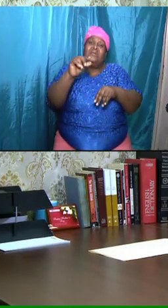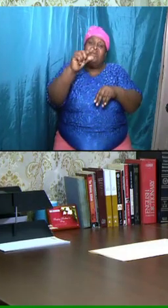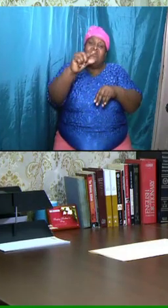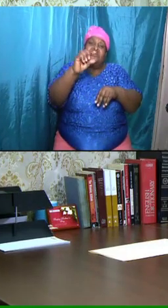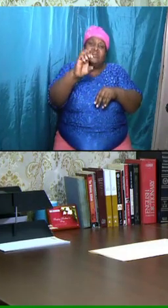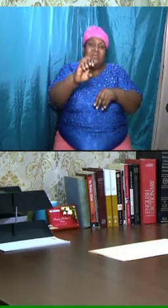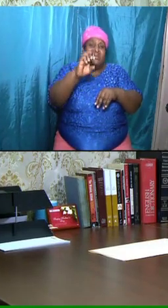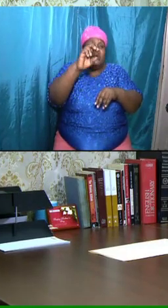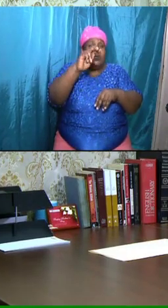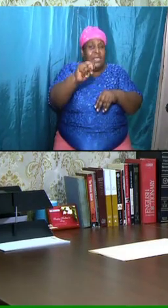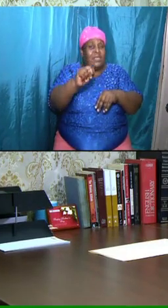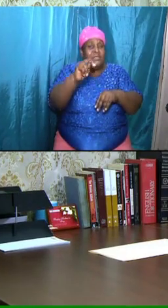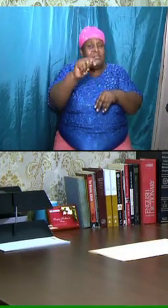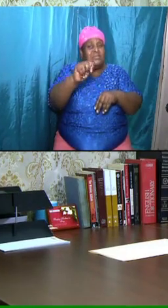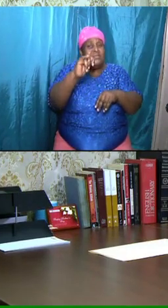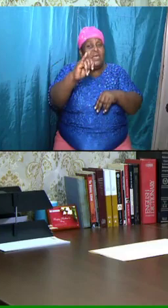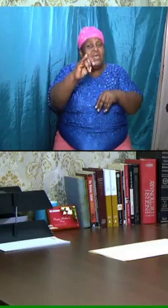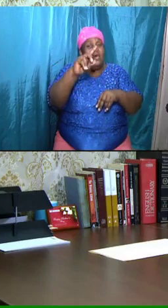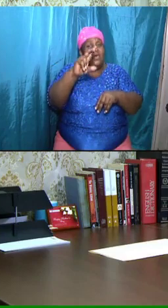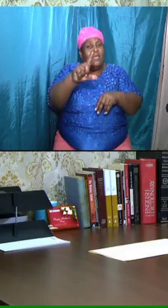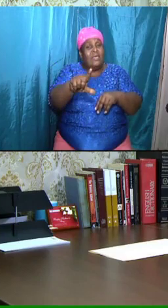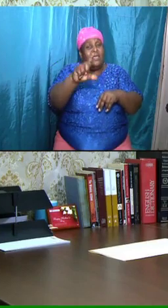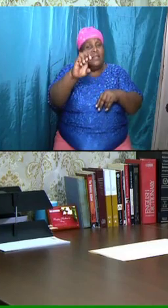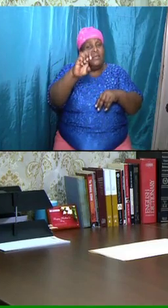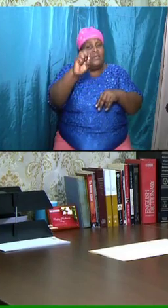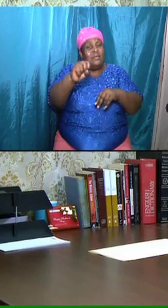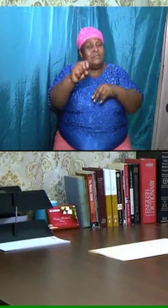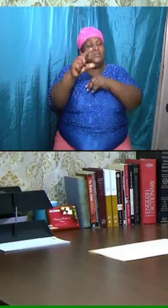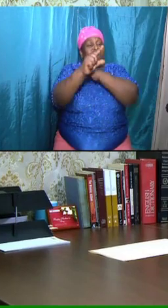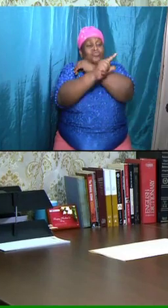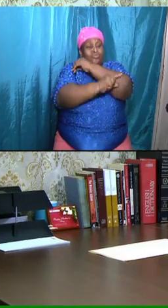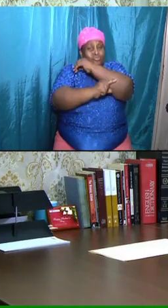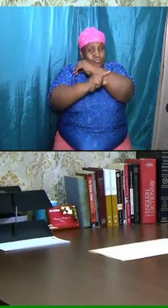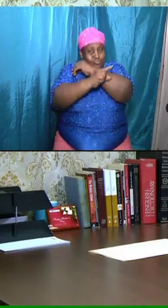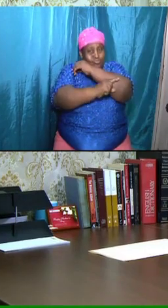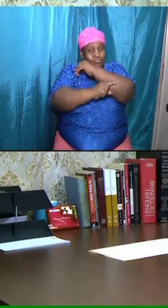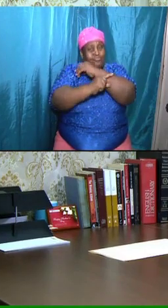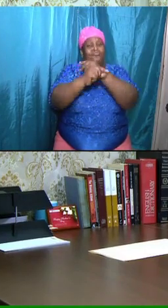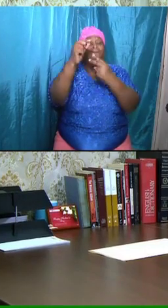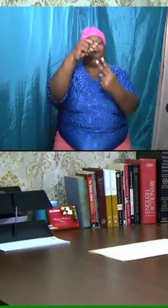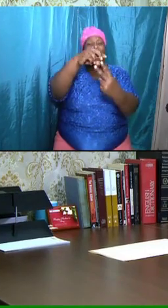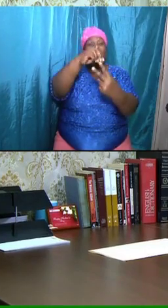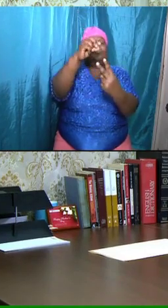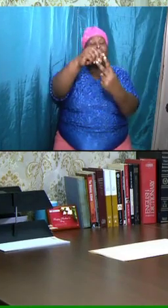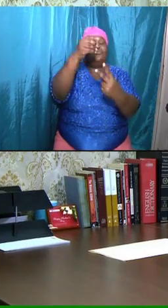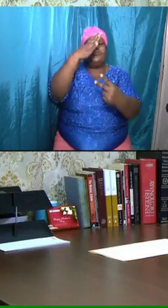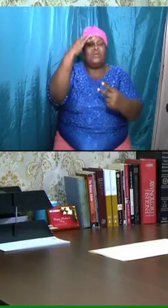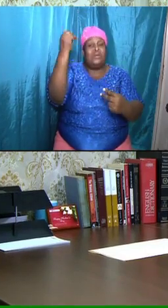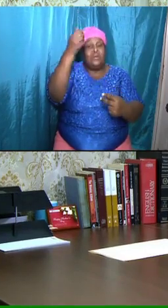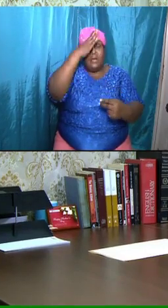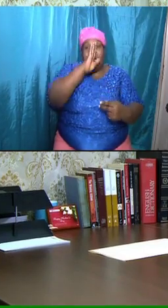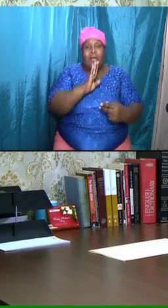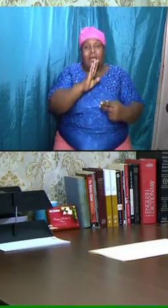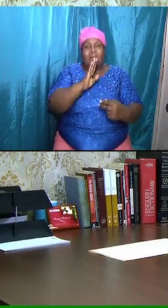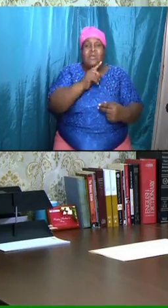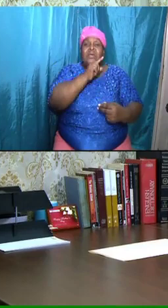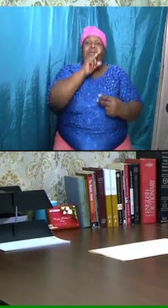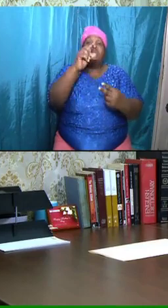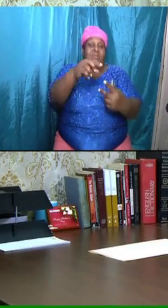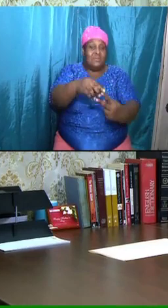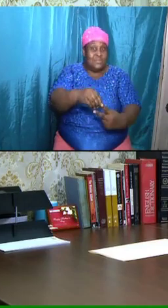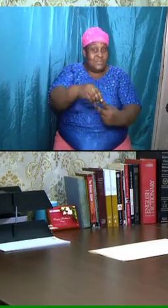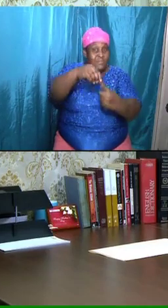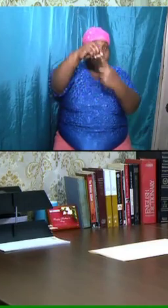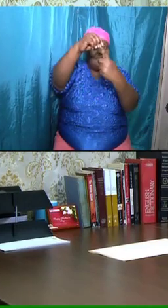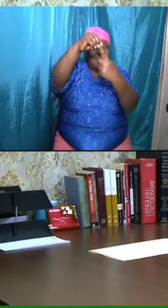body and were chosen by God to be special, to be peculiar? And not only